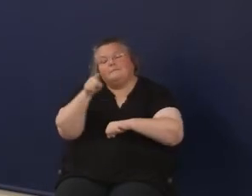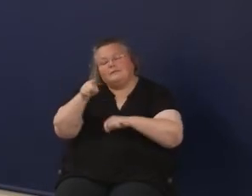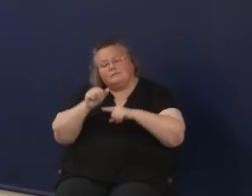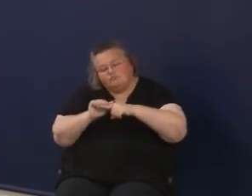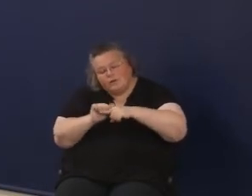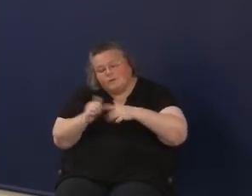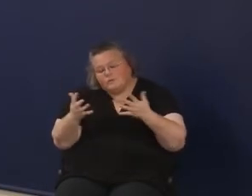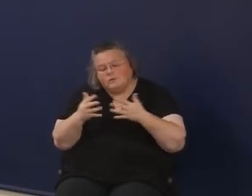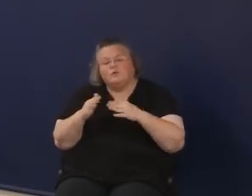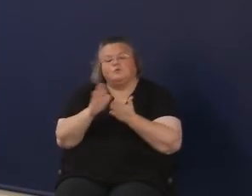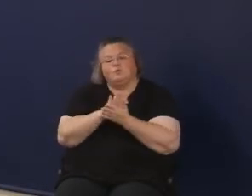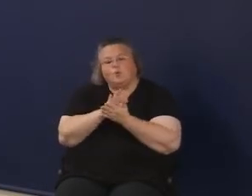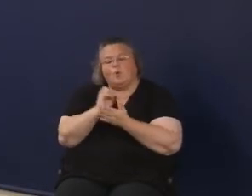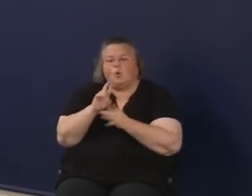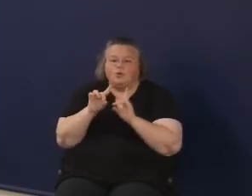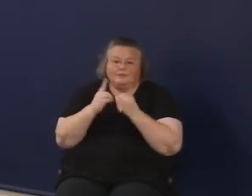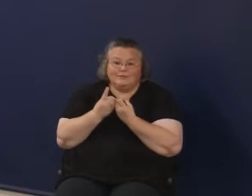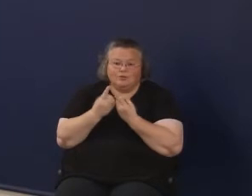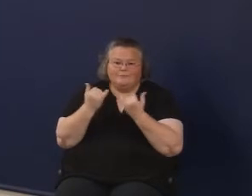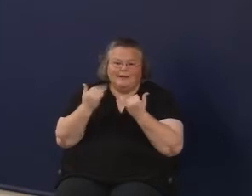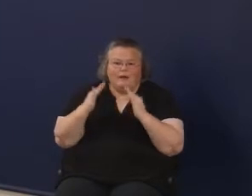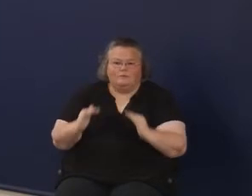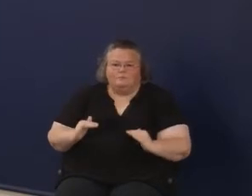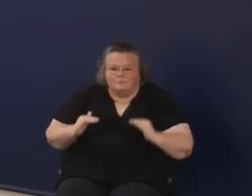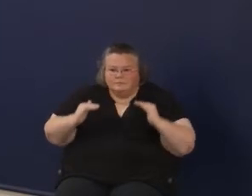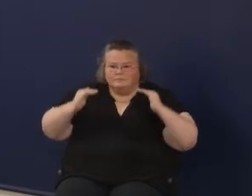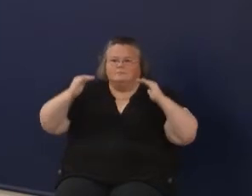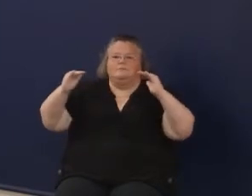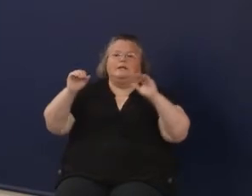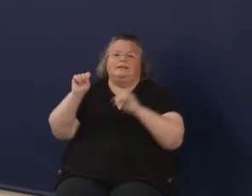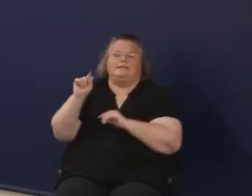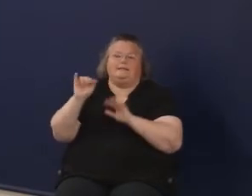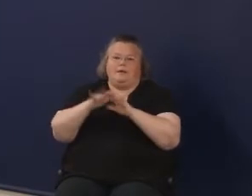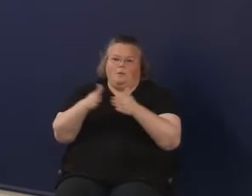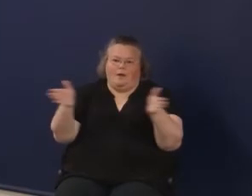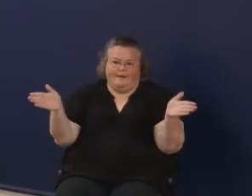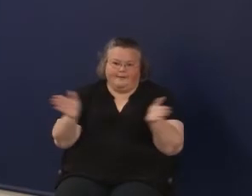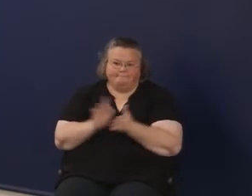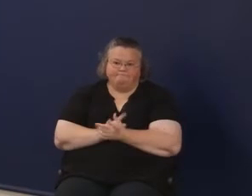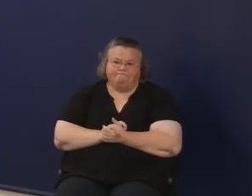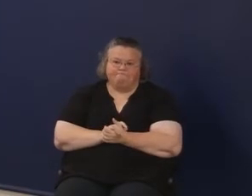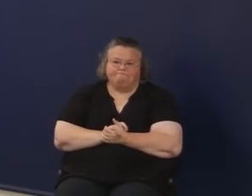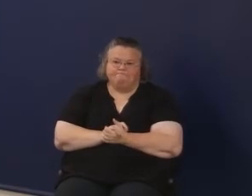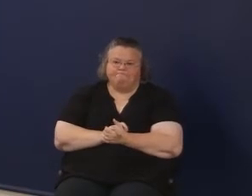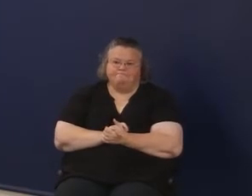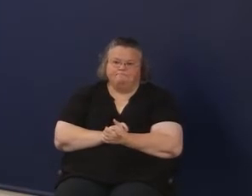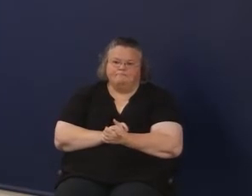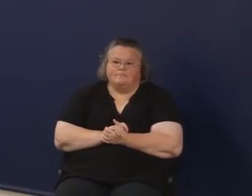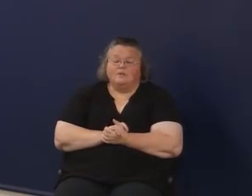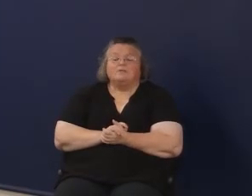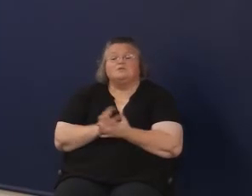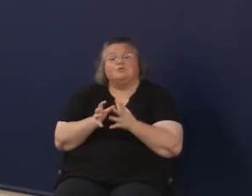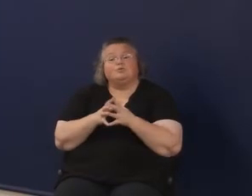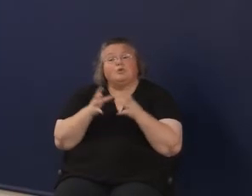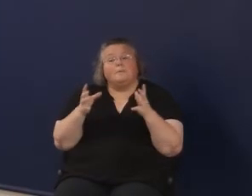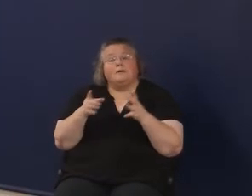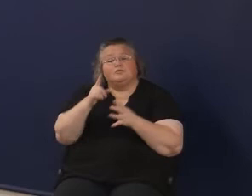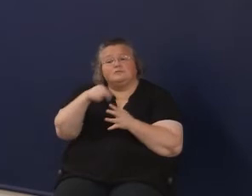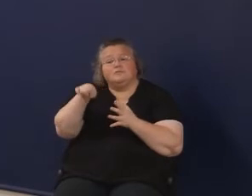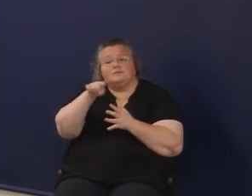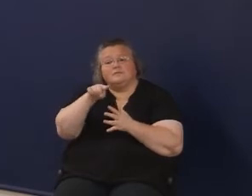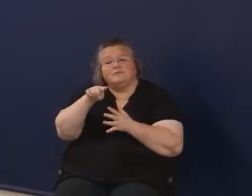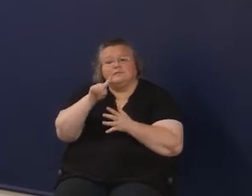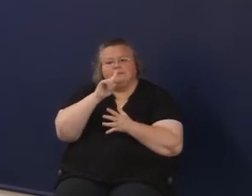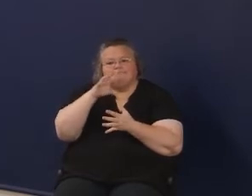but increasingly now is being framed at a state level. Okay, next slide. So much of this traces its roots